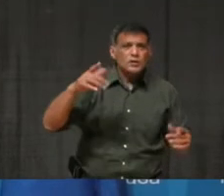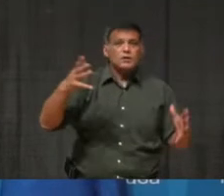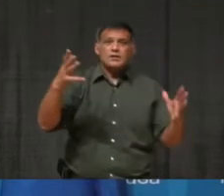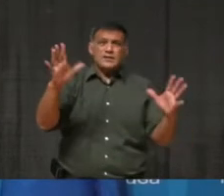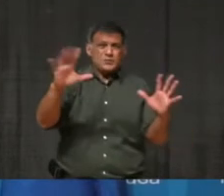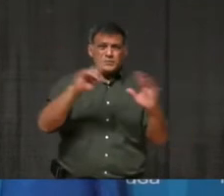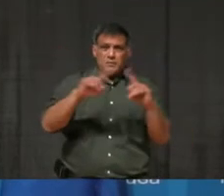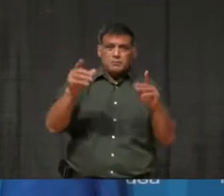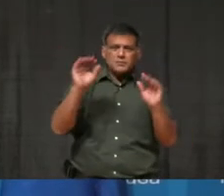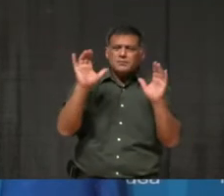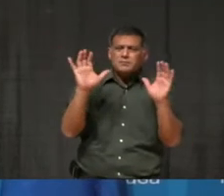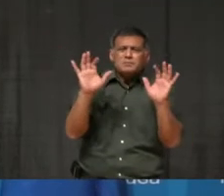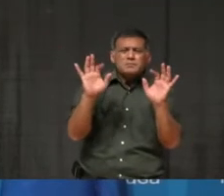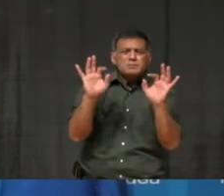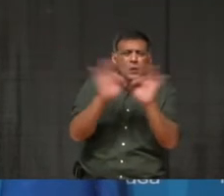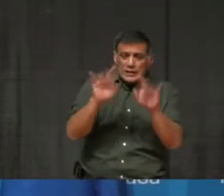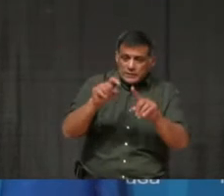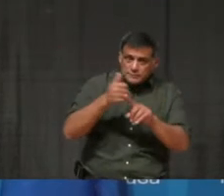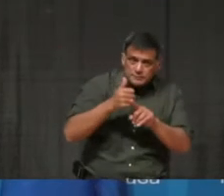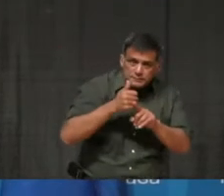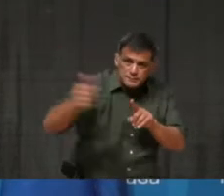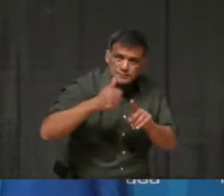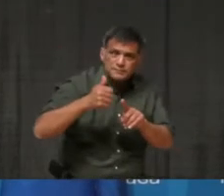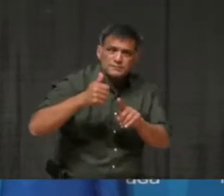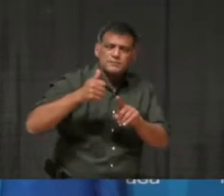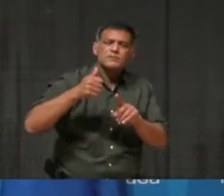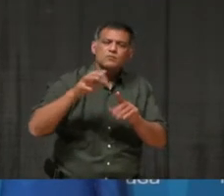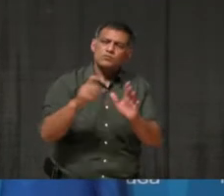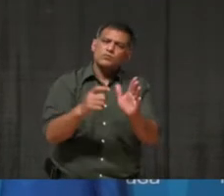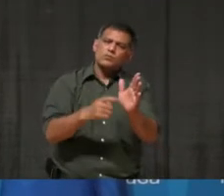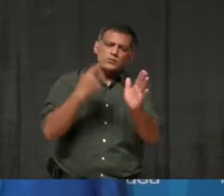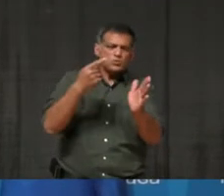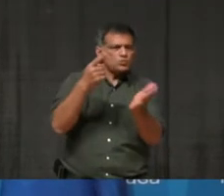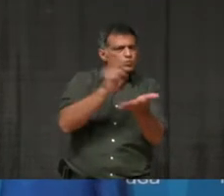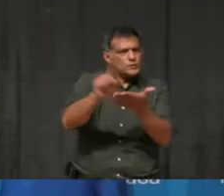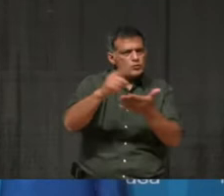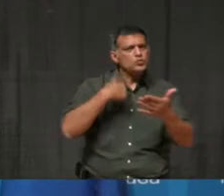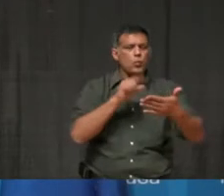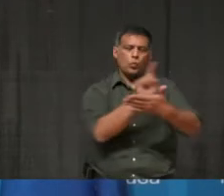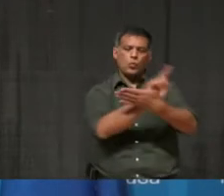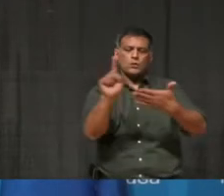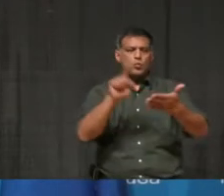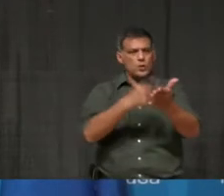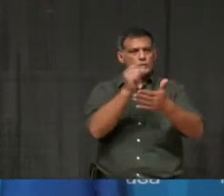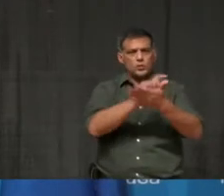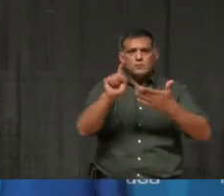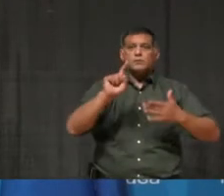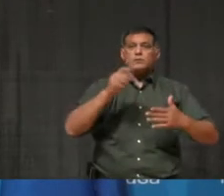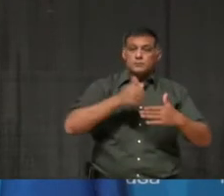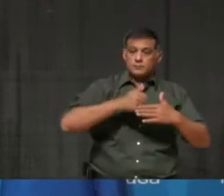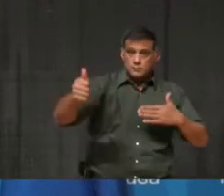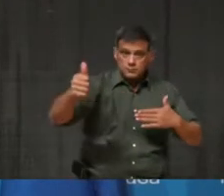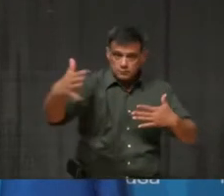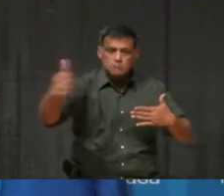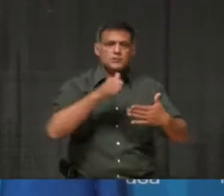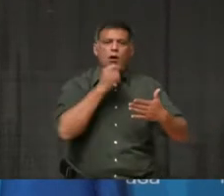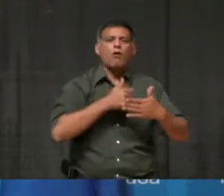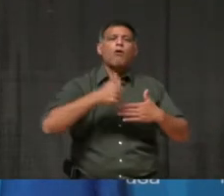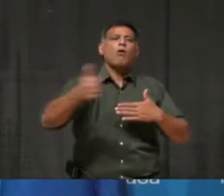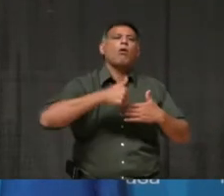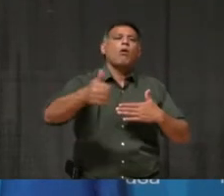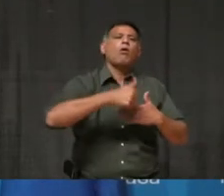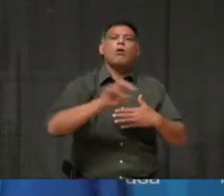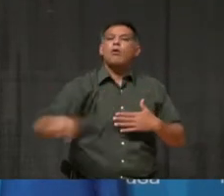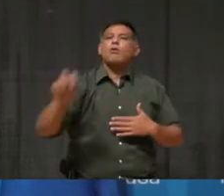once per week. Go out once a week to buy your groceries. That's it. Do not region hop to go out